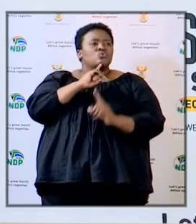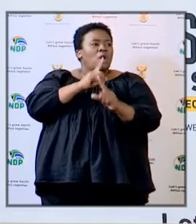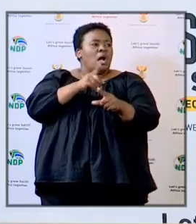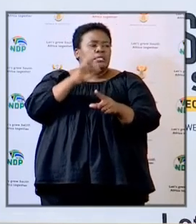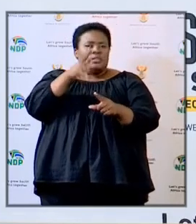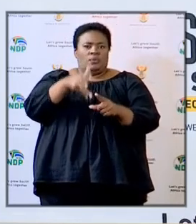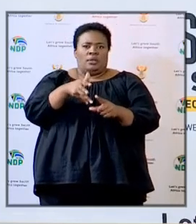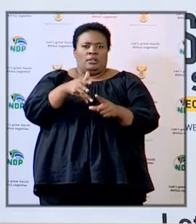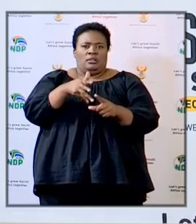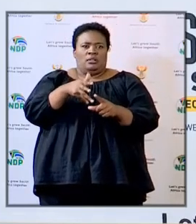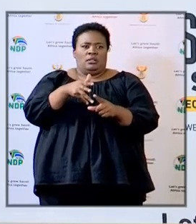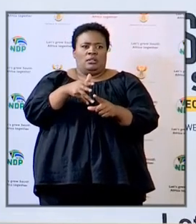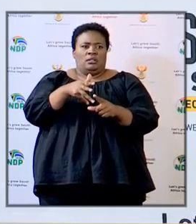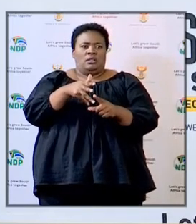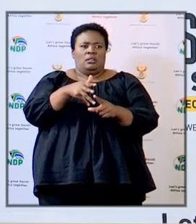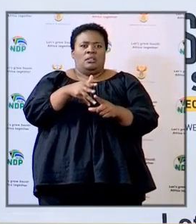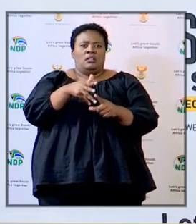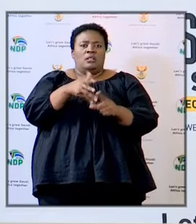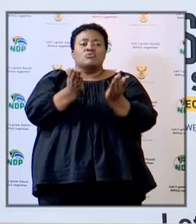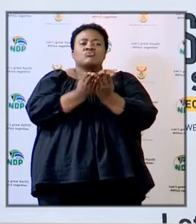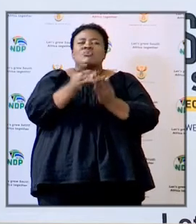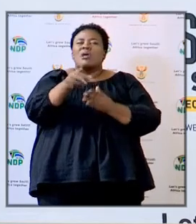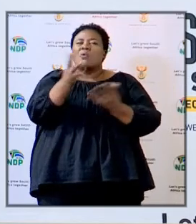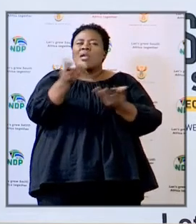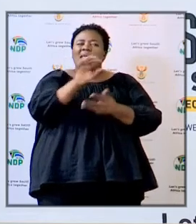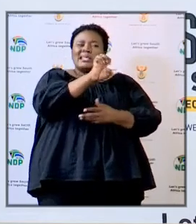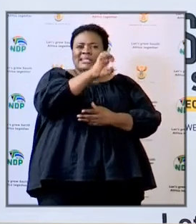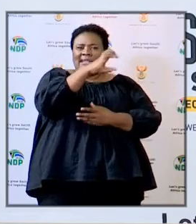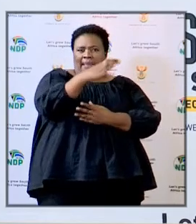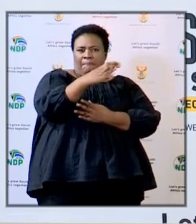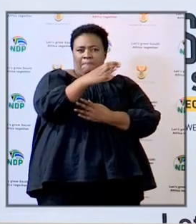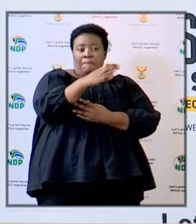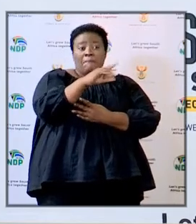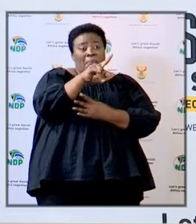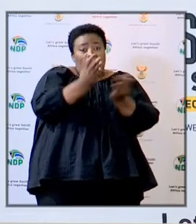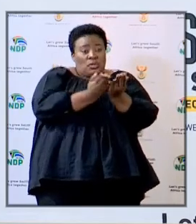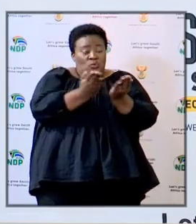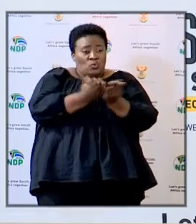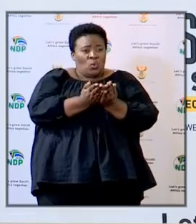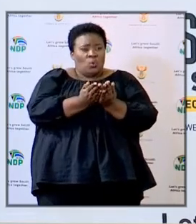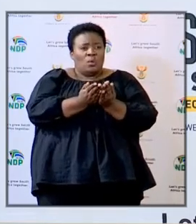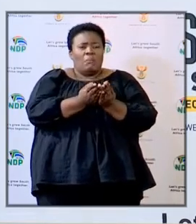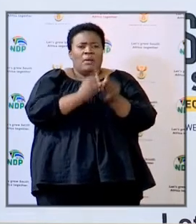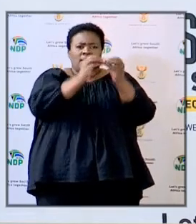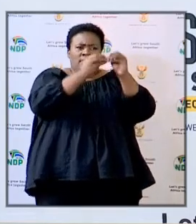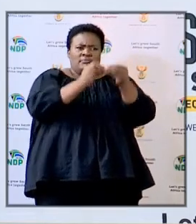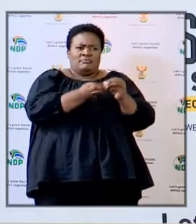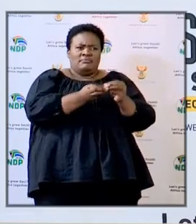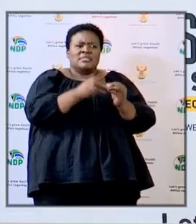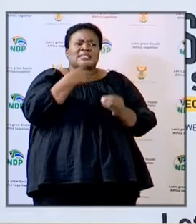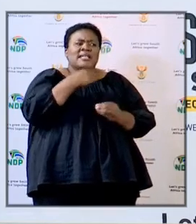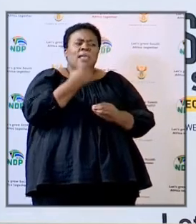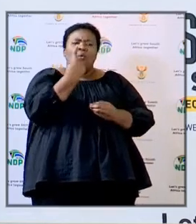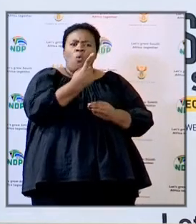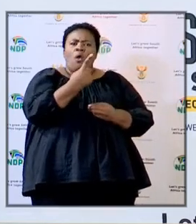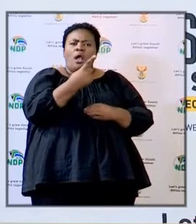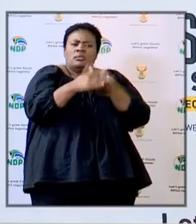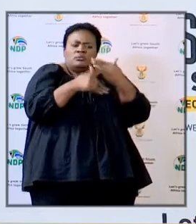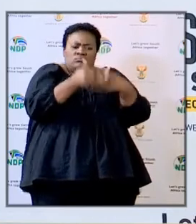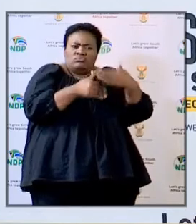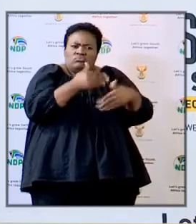that's the one under maintenance oh is the one under maintenance but the complaint was there's only one paper towel